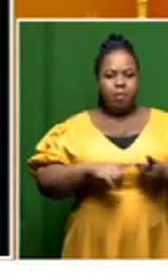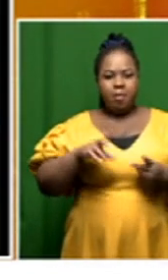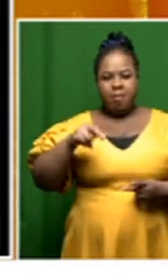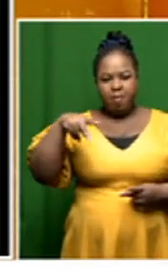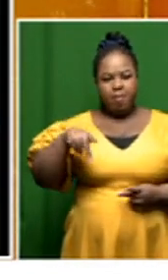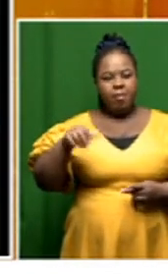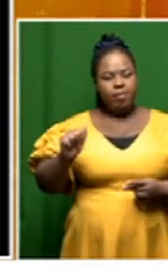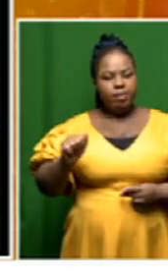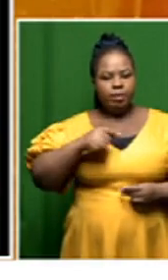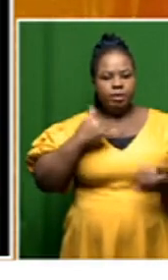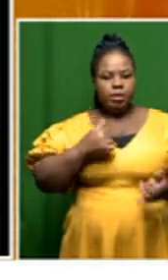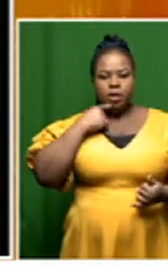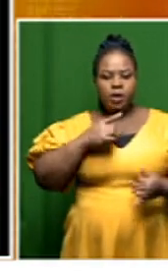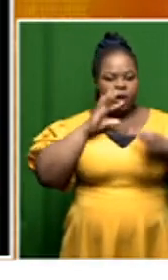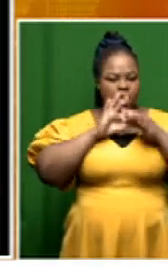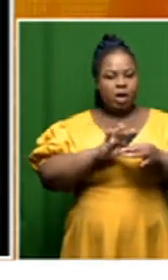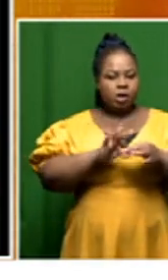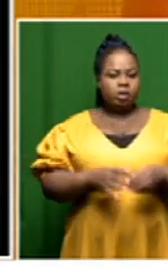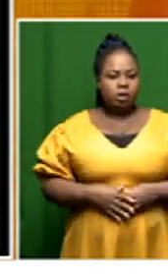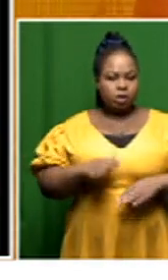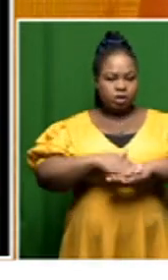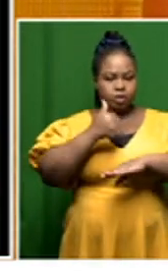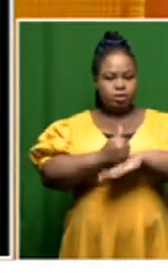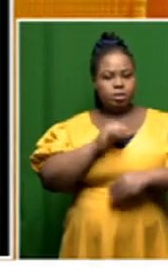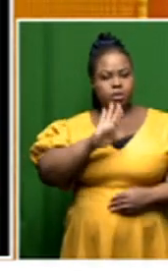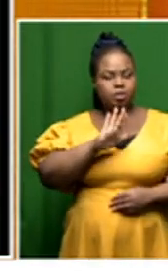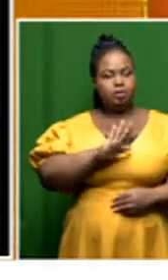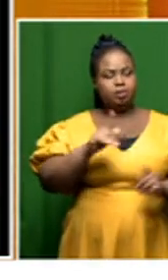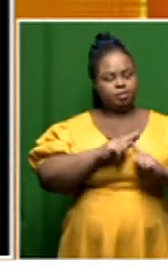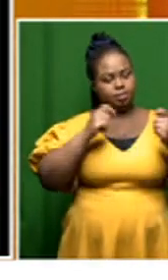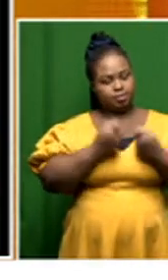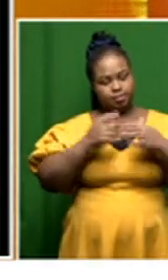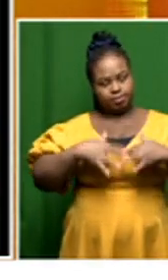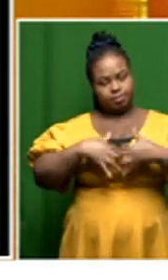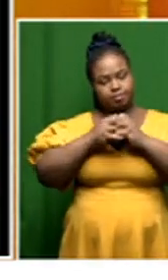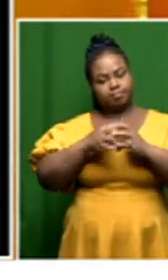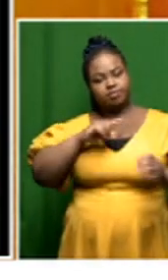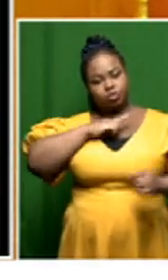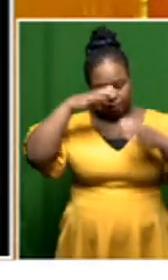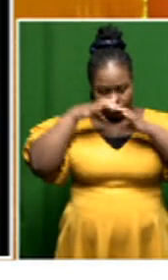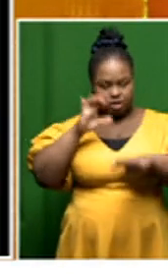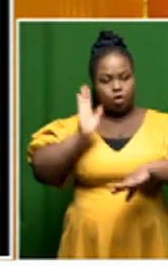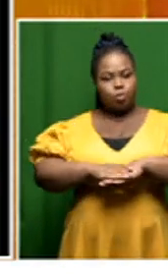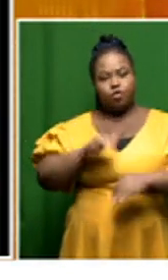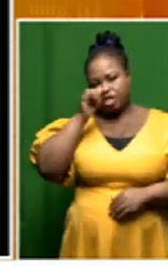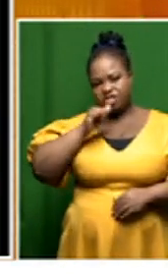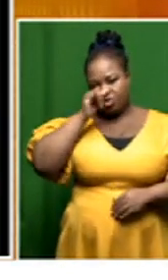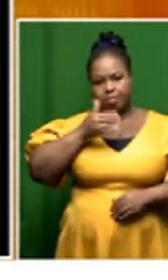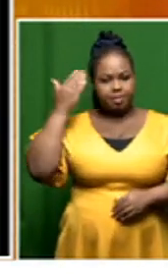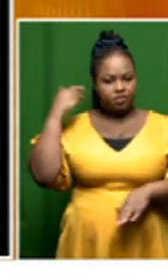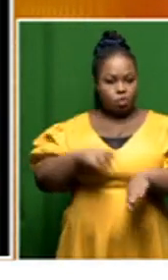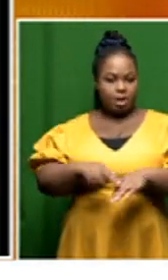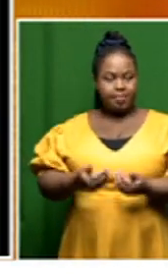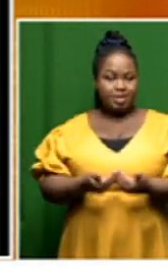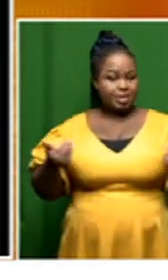have now committed that uh they have set up a dedicated team uh to actually look into matters of